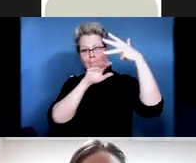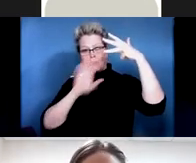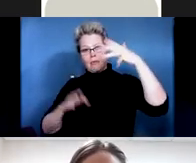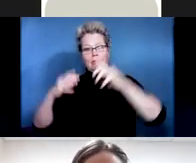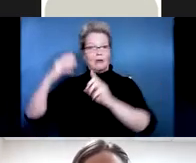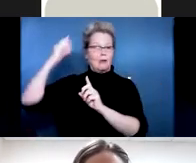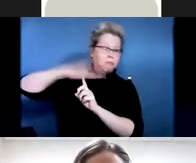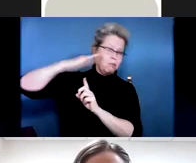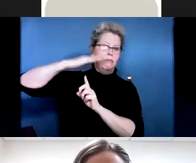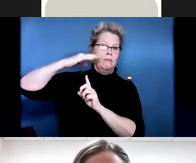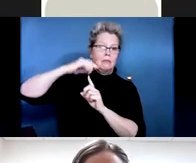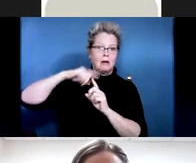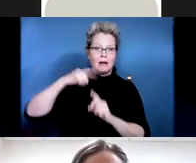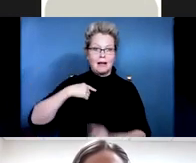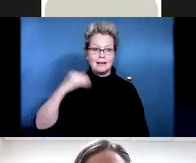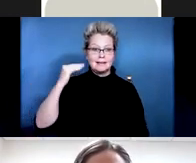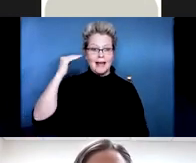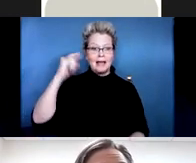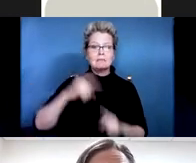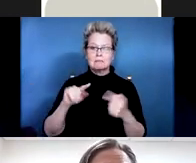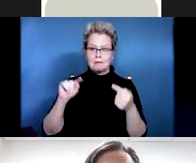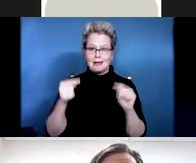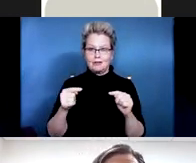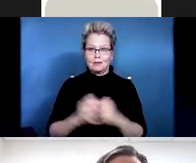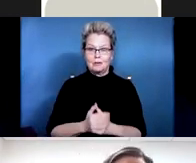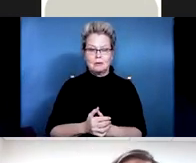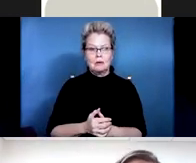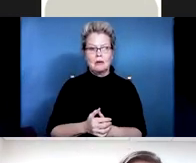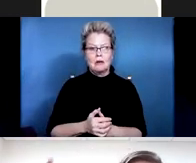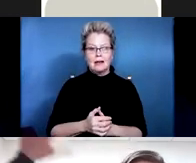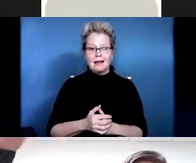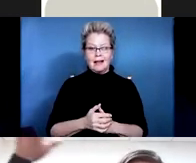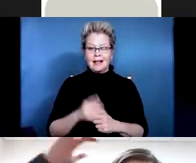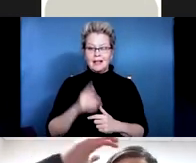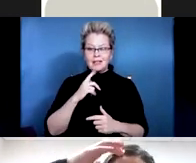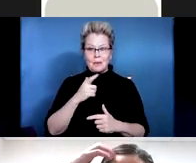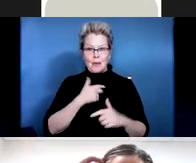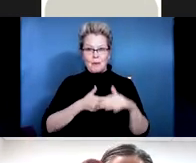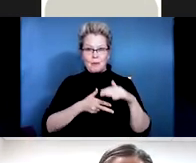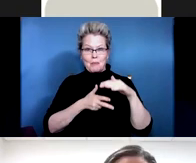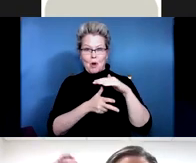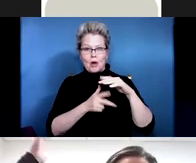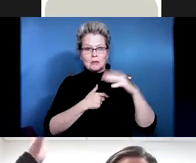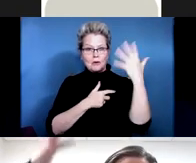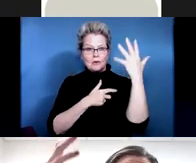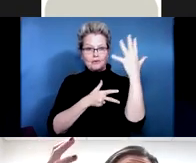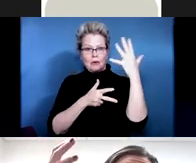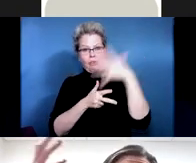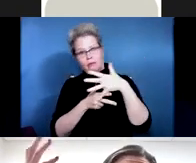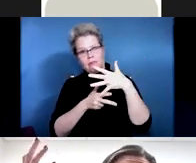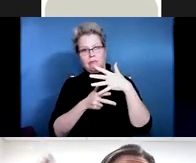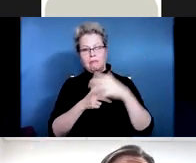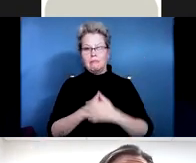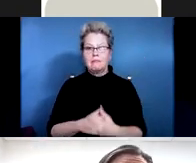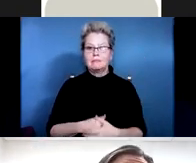his son to the car, and they were parked under a bunch of trees, and the tree branch fell